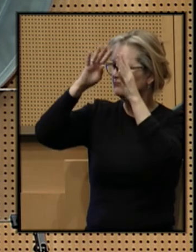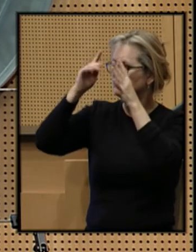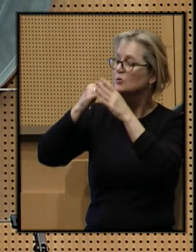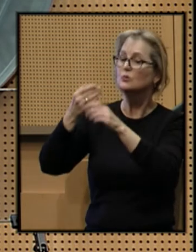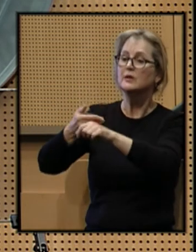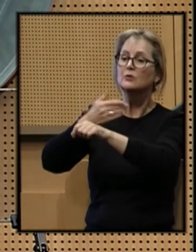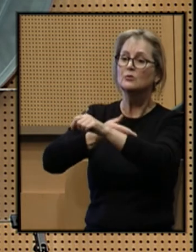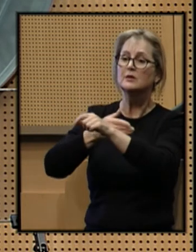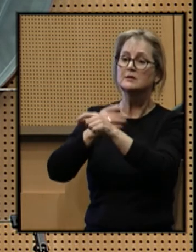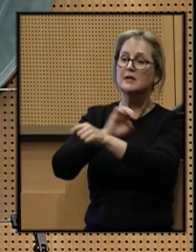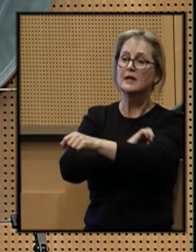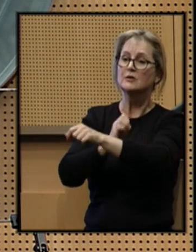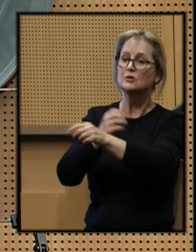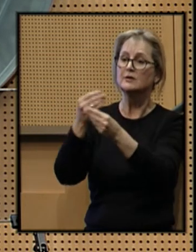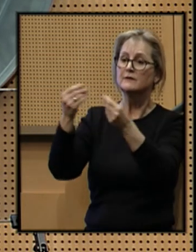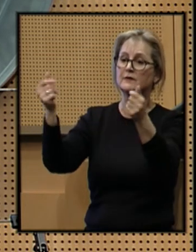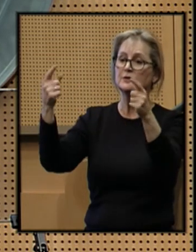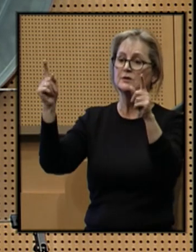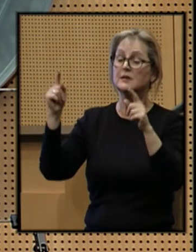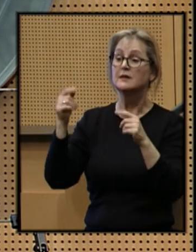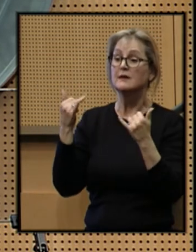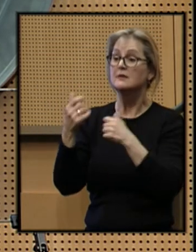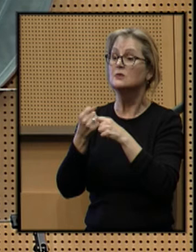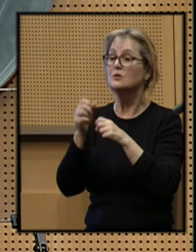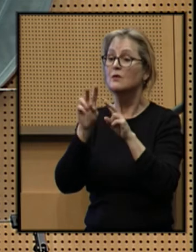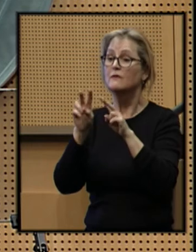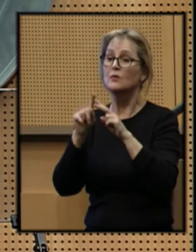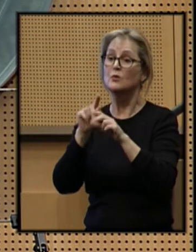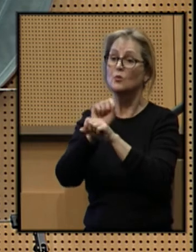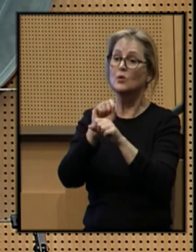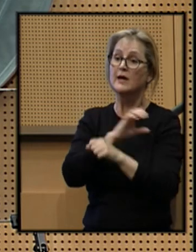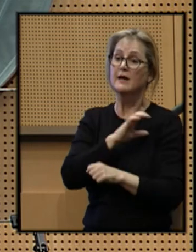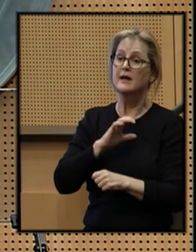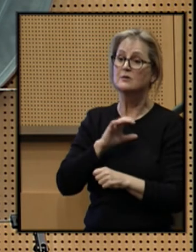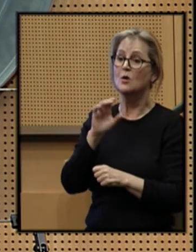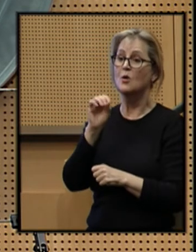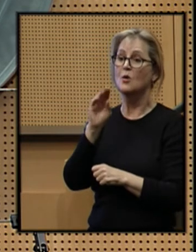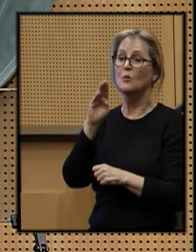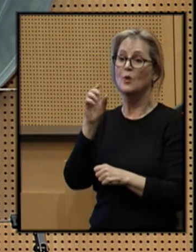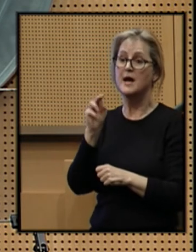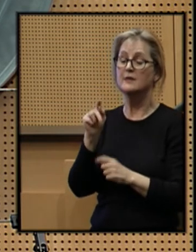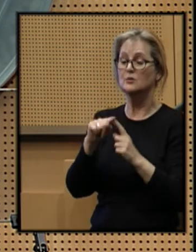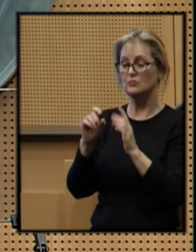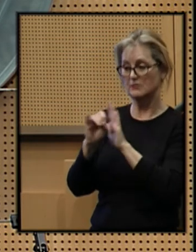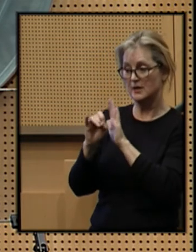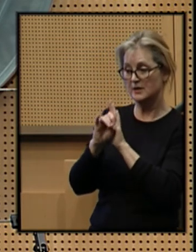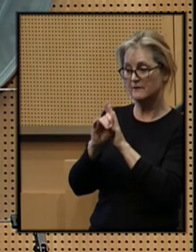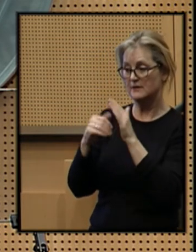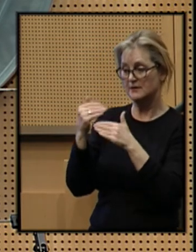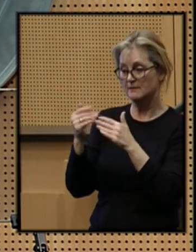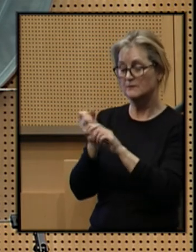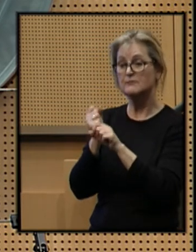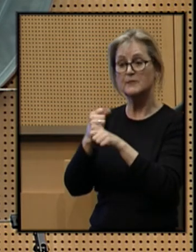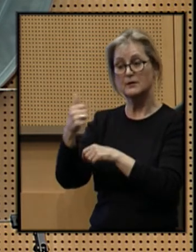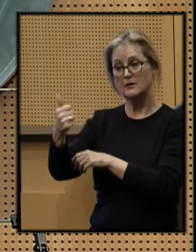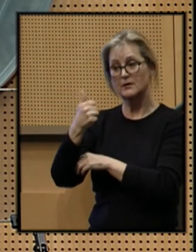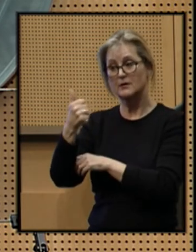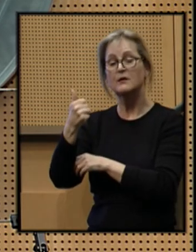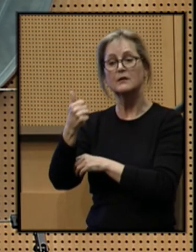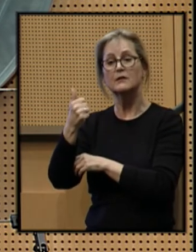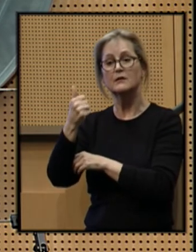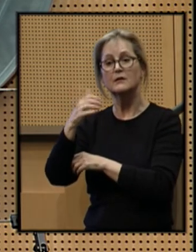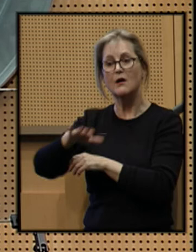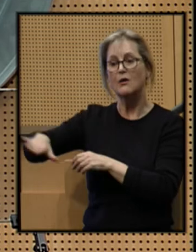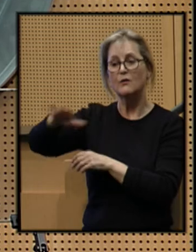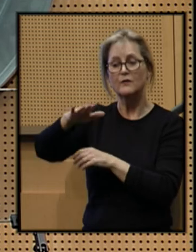efficiency. This year, I look forward to working with Council Member O'Brien to identify steps to make transportation across